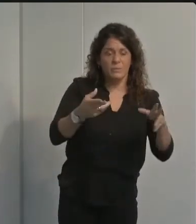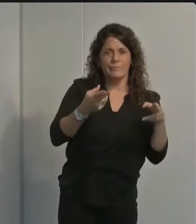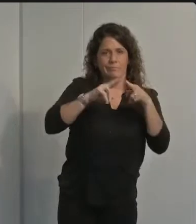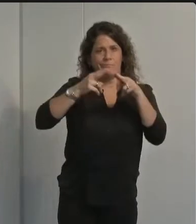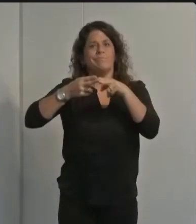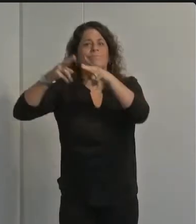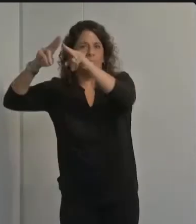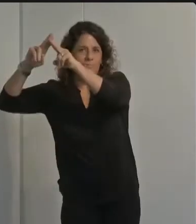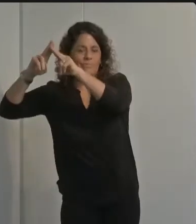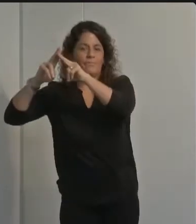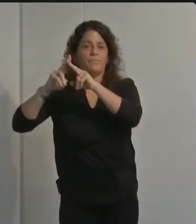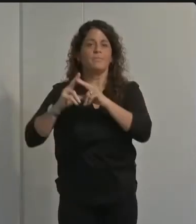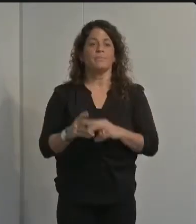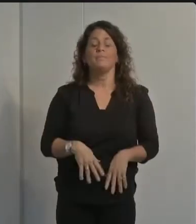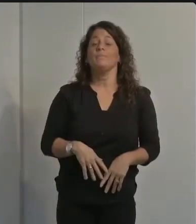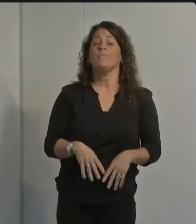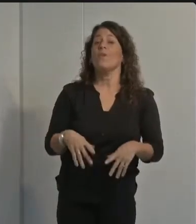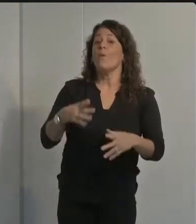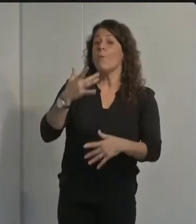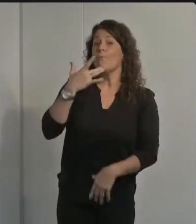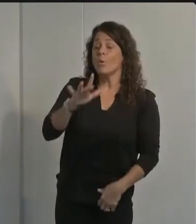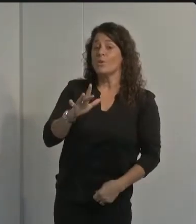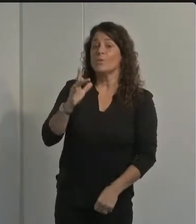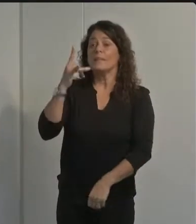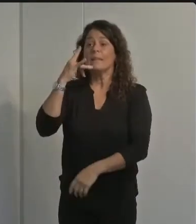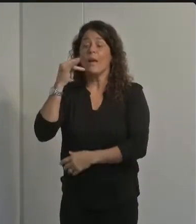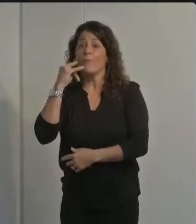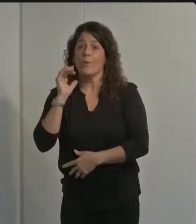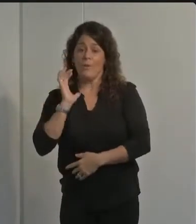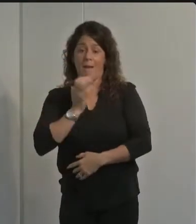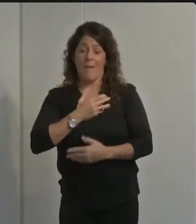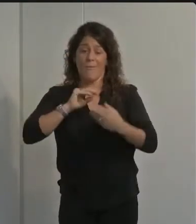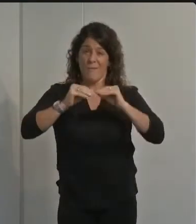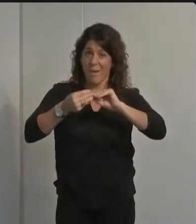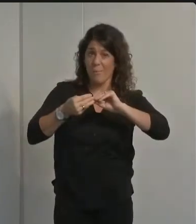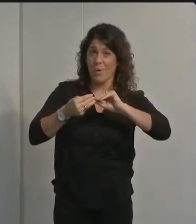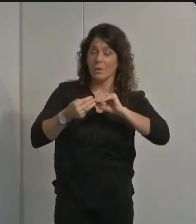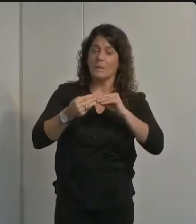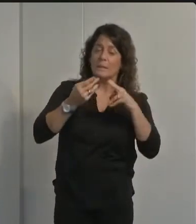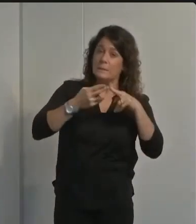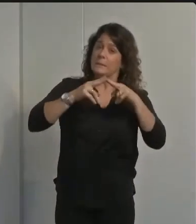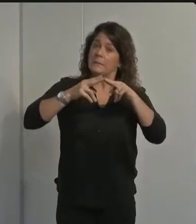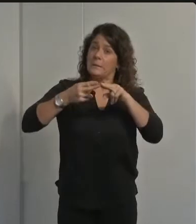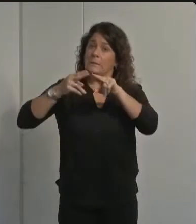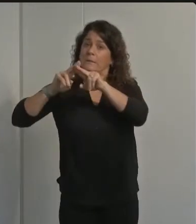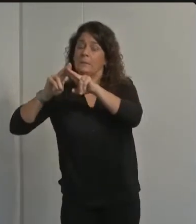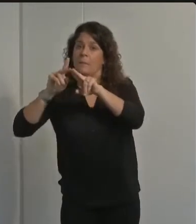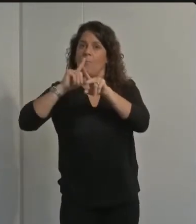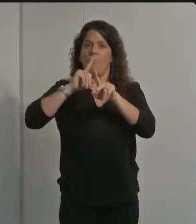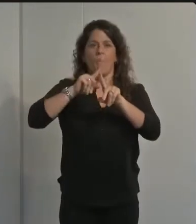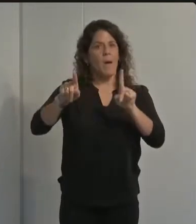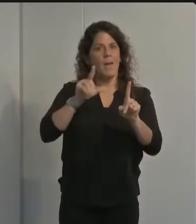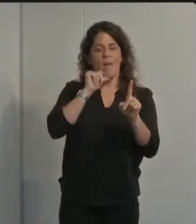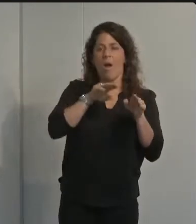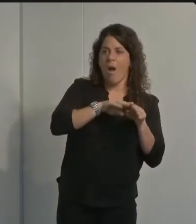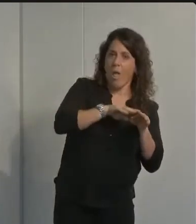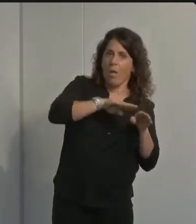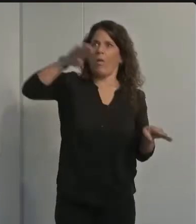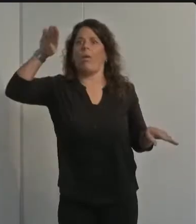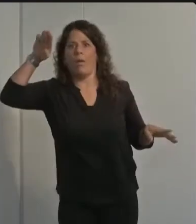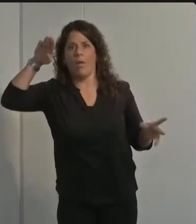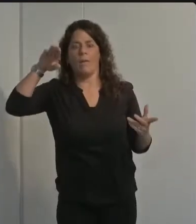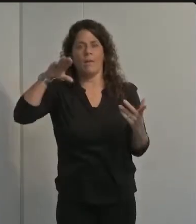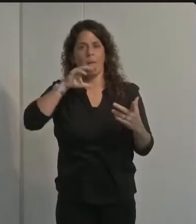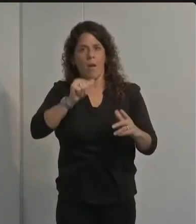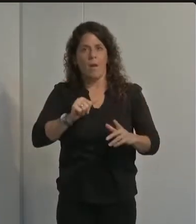numbers while ticking up have not yet spiked to the same degree whether that is because our state's cautious reopening plan